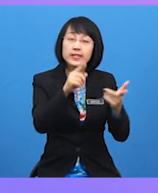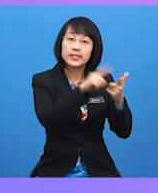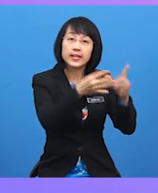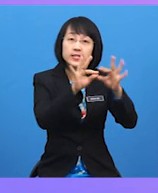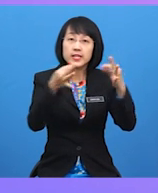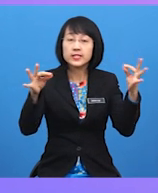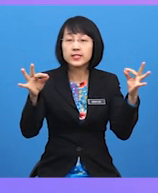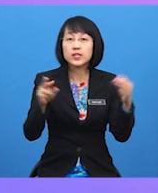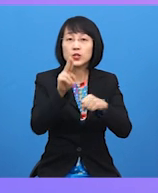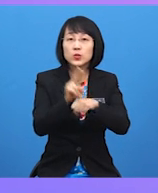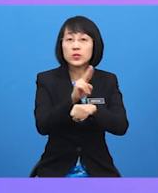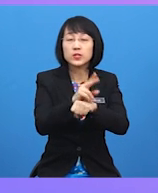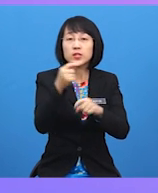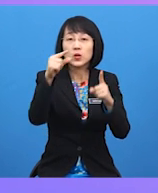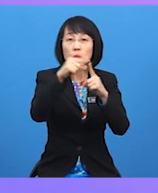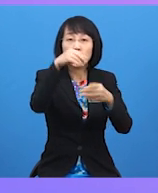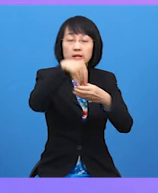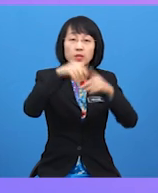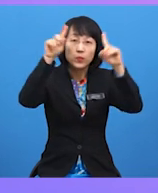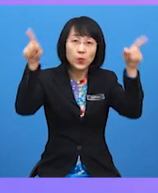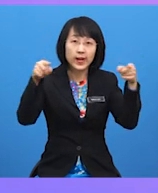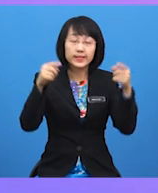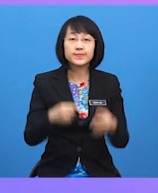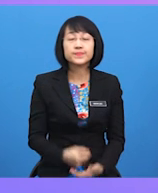second sentences using the words in brackets.